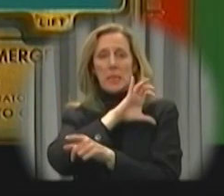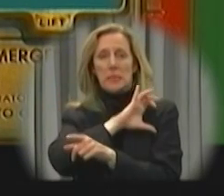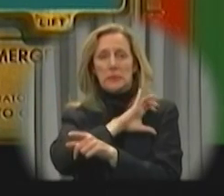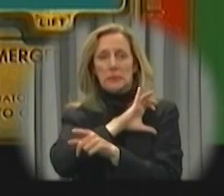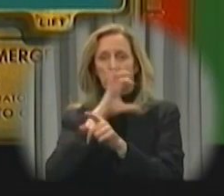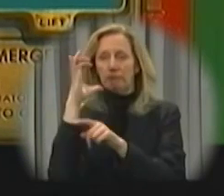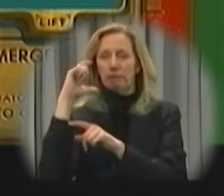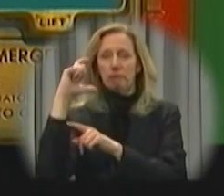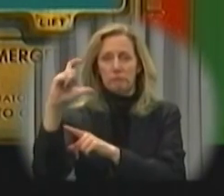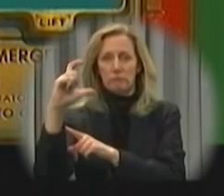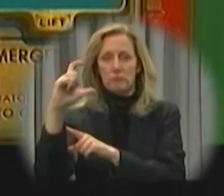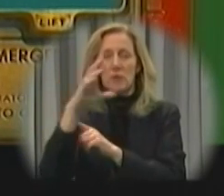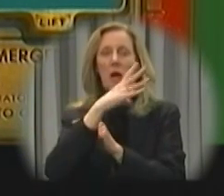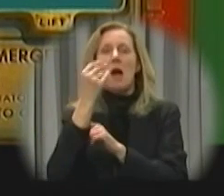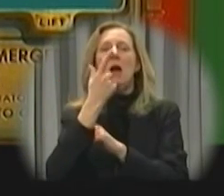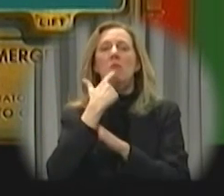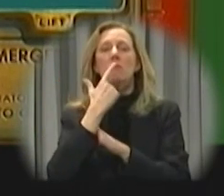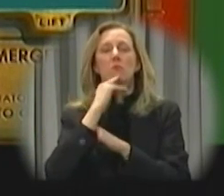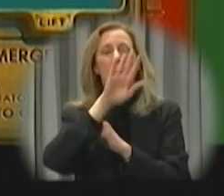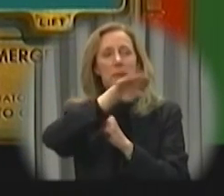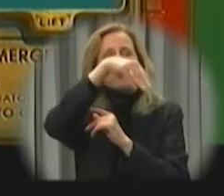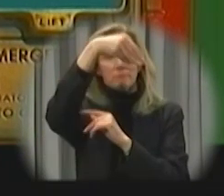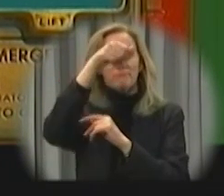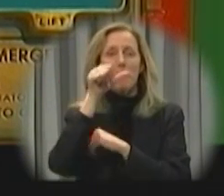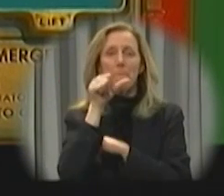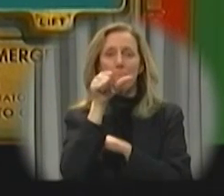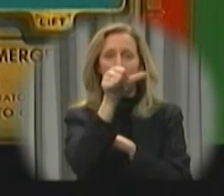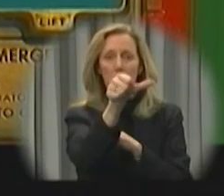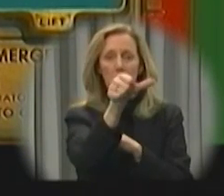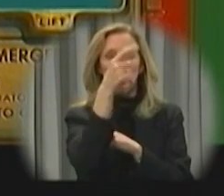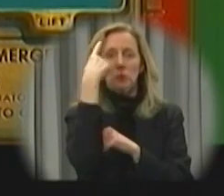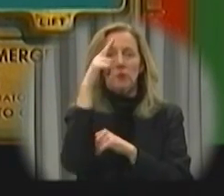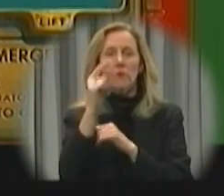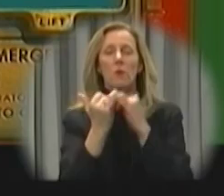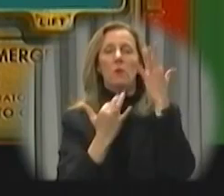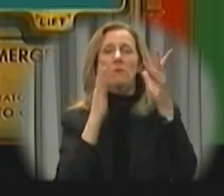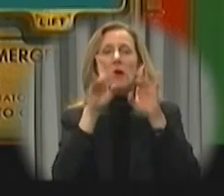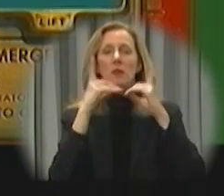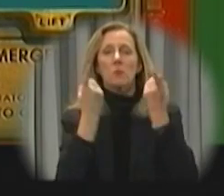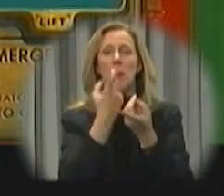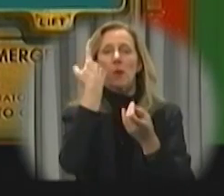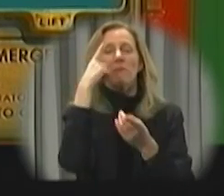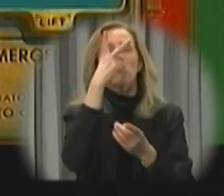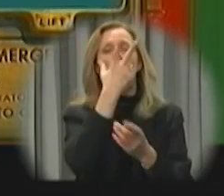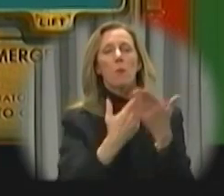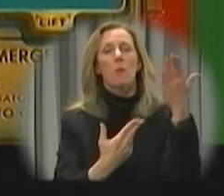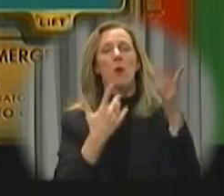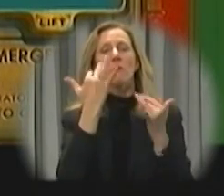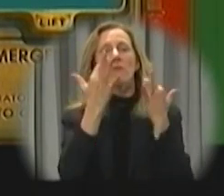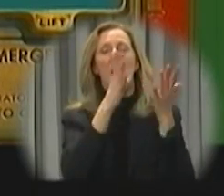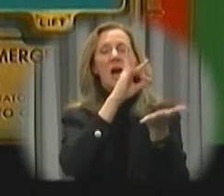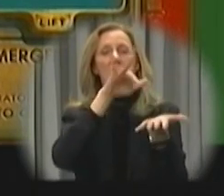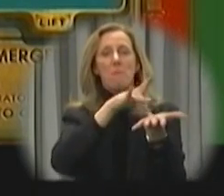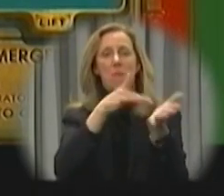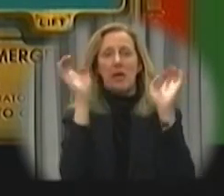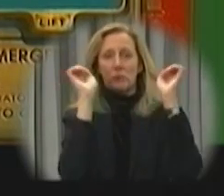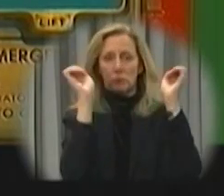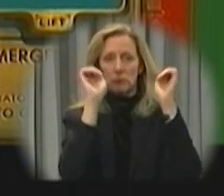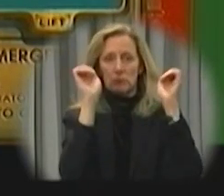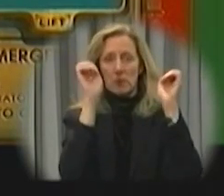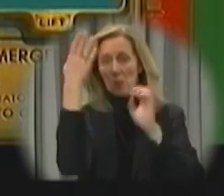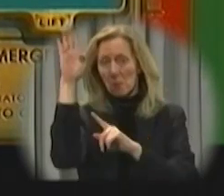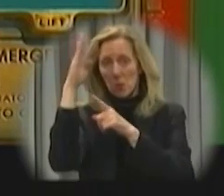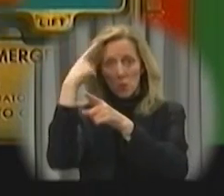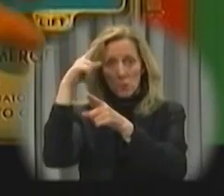picture of a badge. The red cover is lifted and the button pressed to summon the fire department for both fires and medical emergencies.